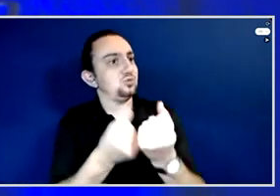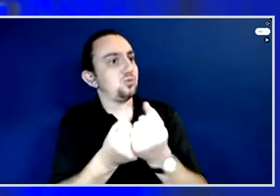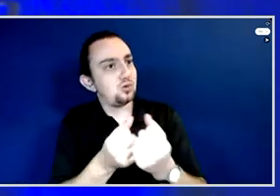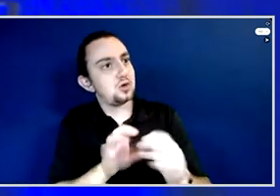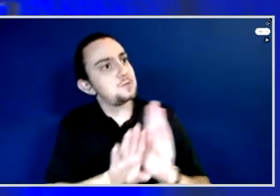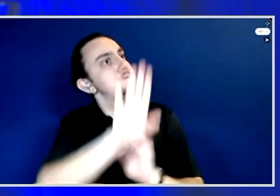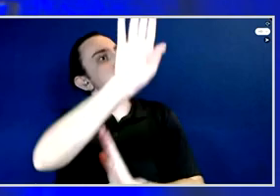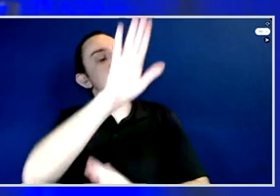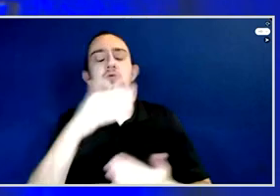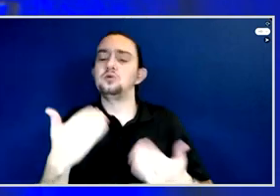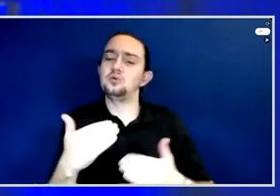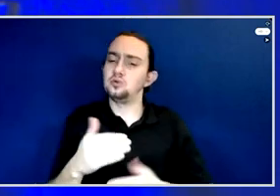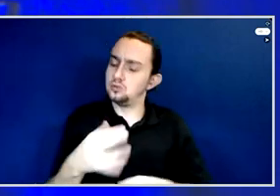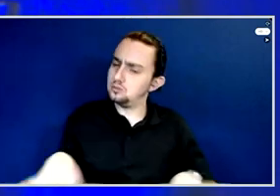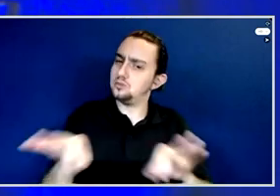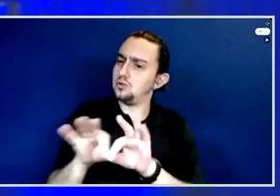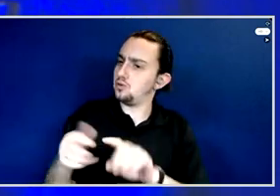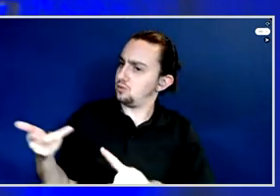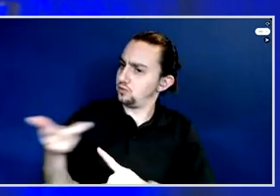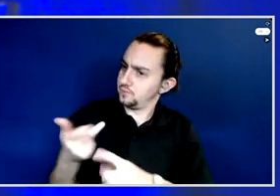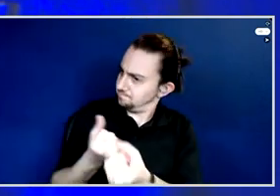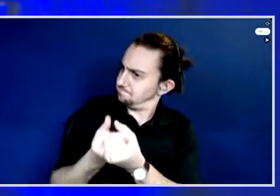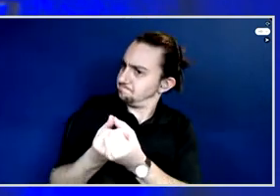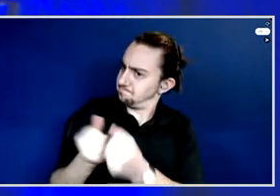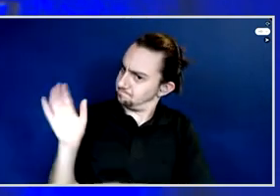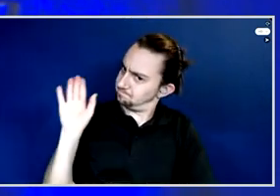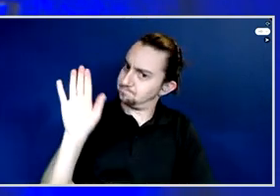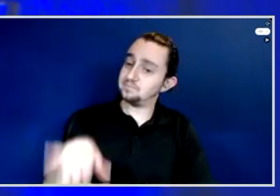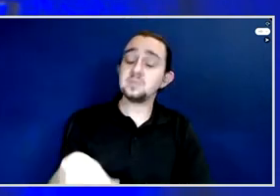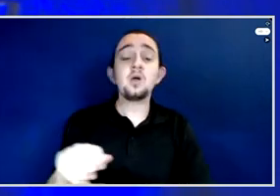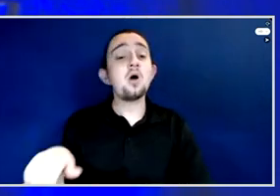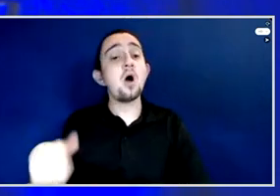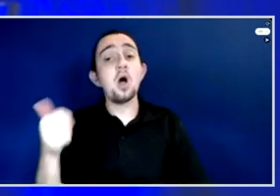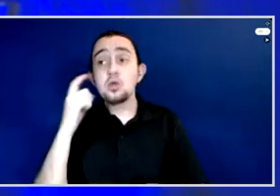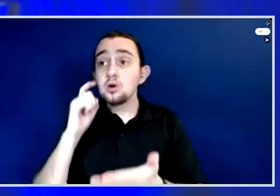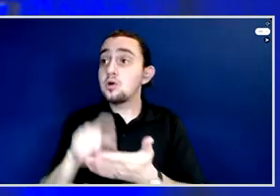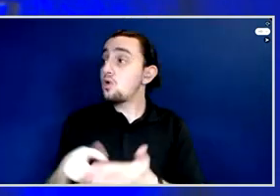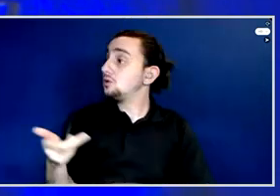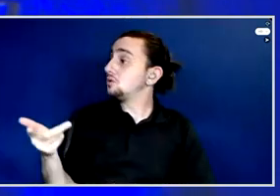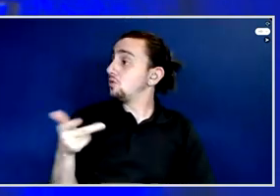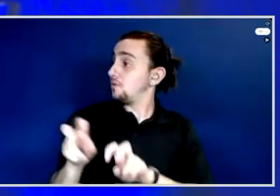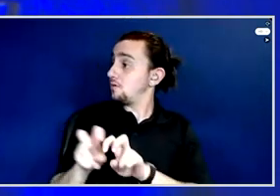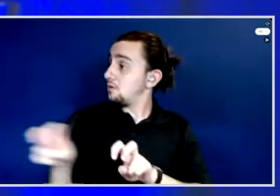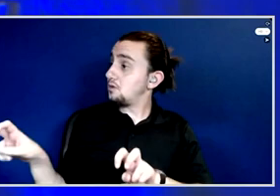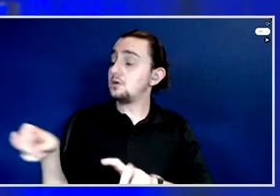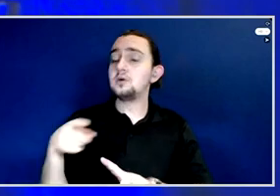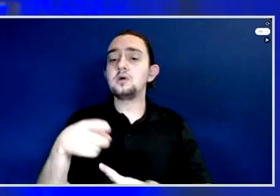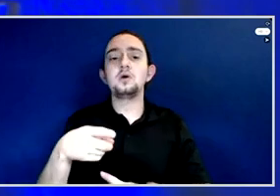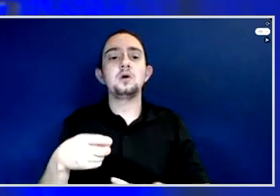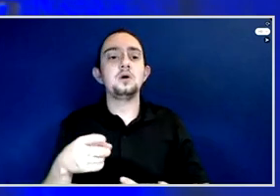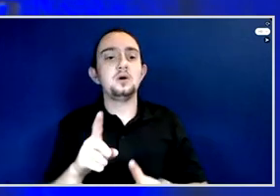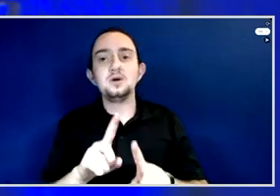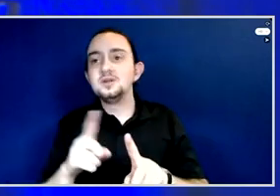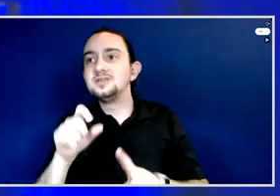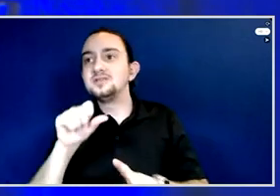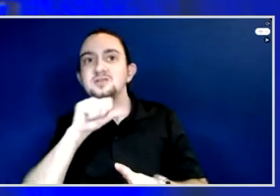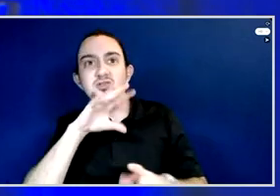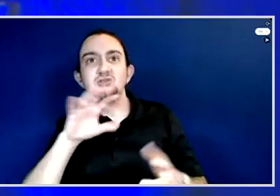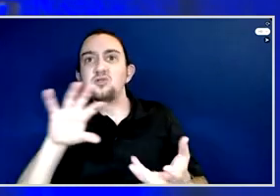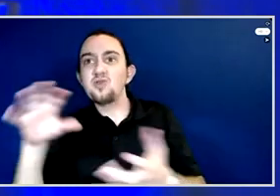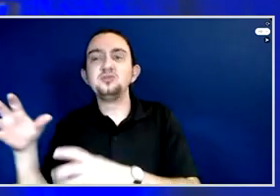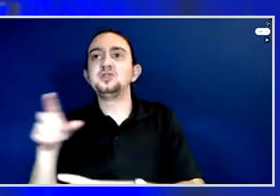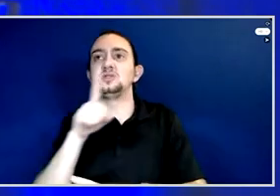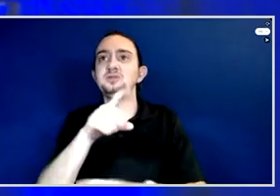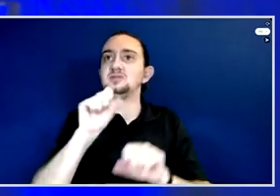And also shining a bright light on how graft undermines the ability of governments to actually meet people's